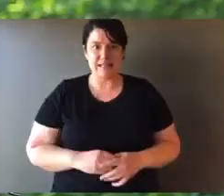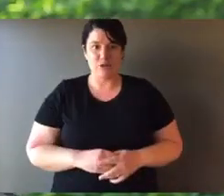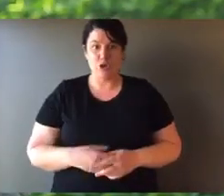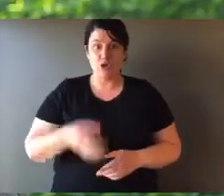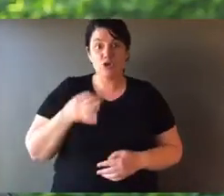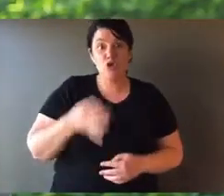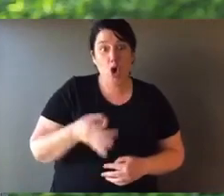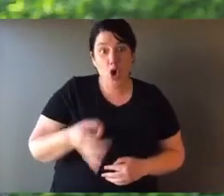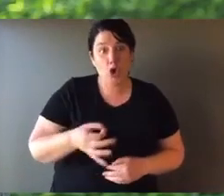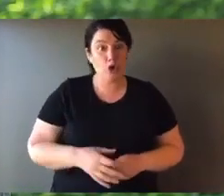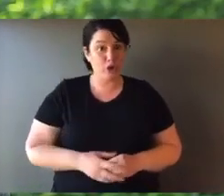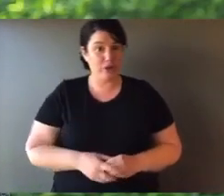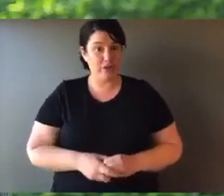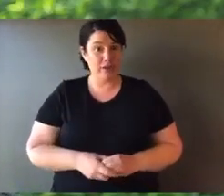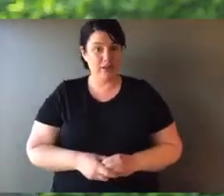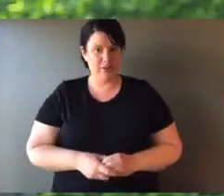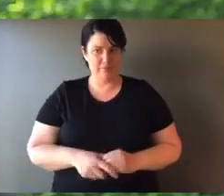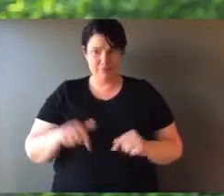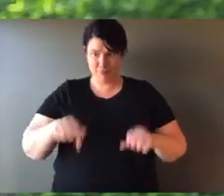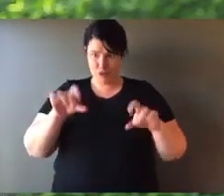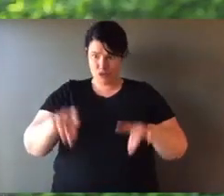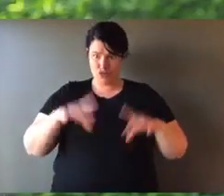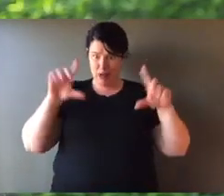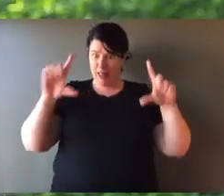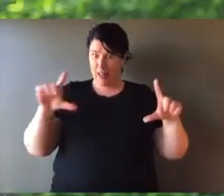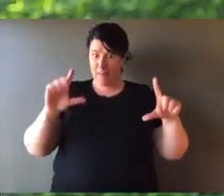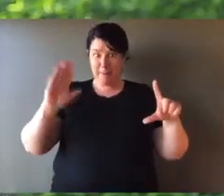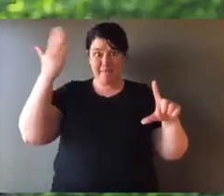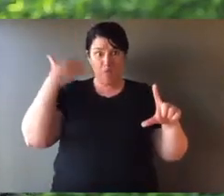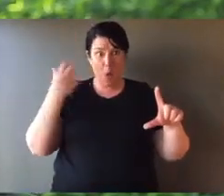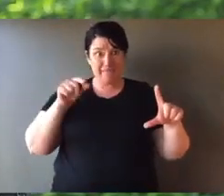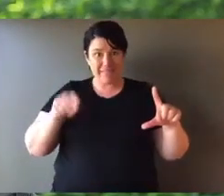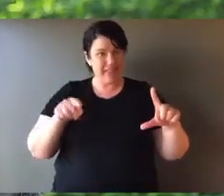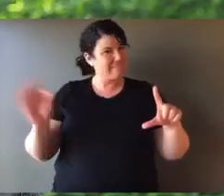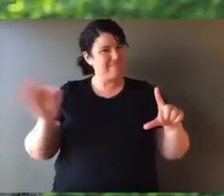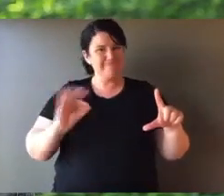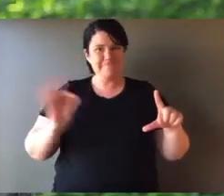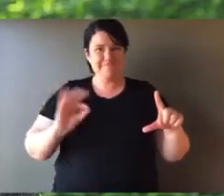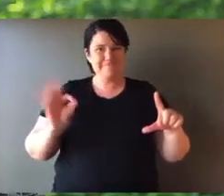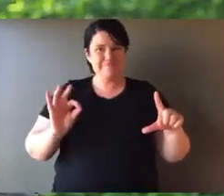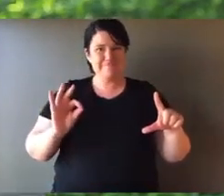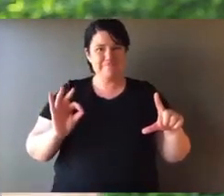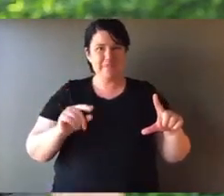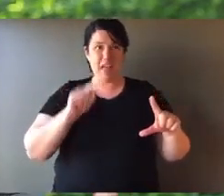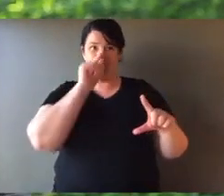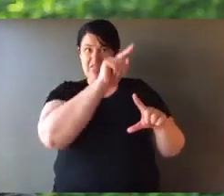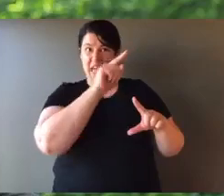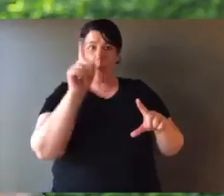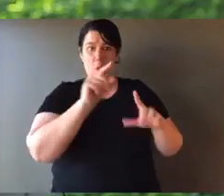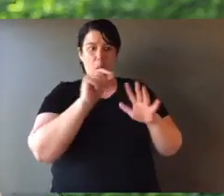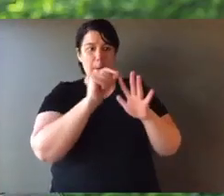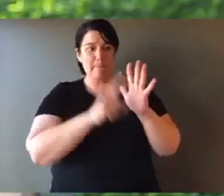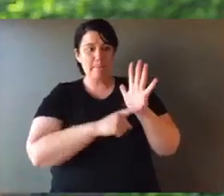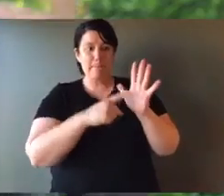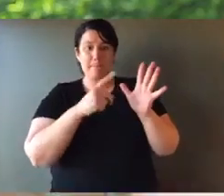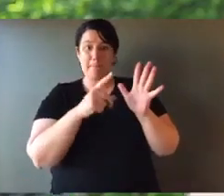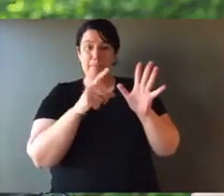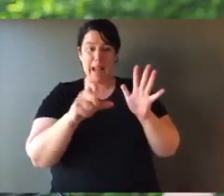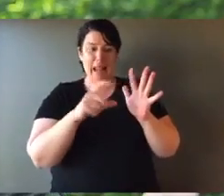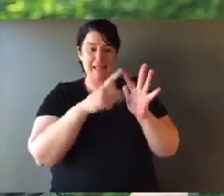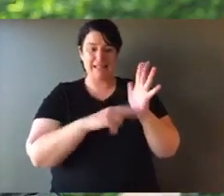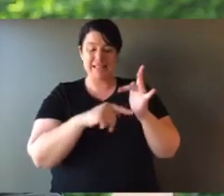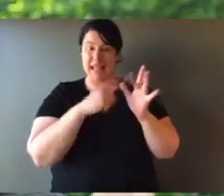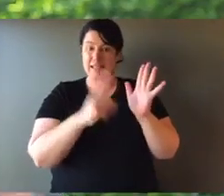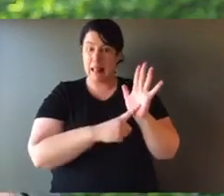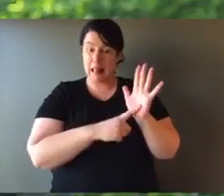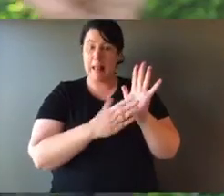cats, bears, dogs. Australia didn't have any of them. And they're called placental